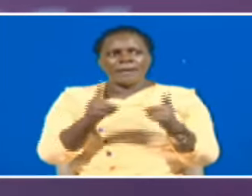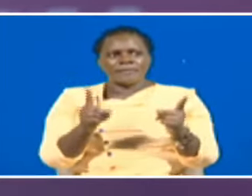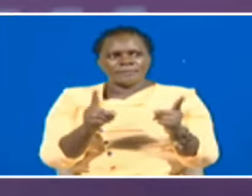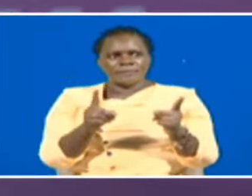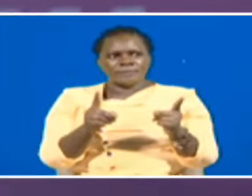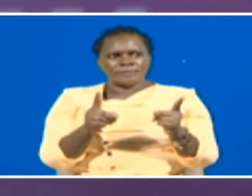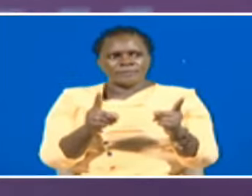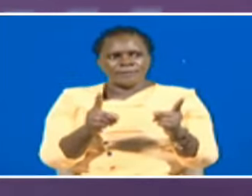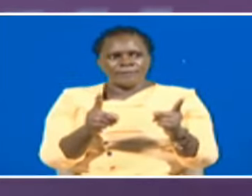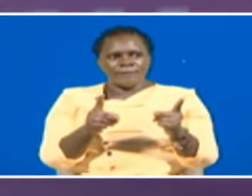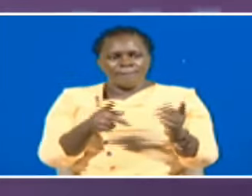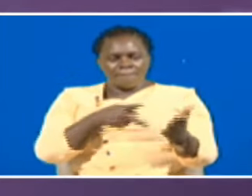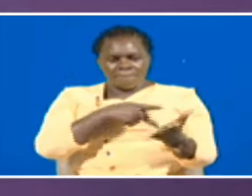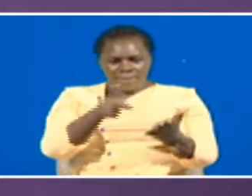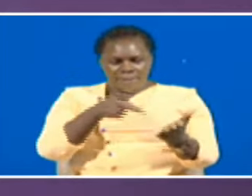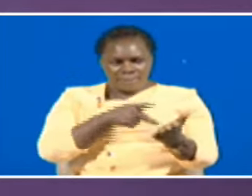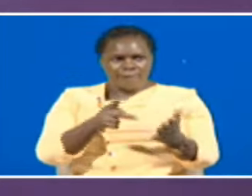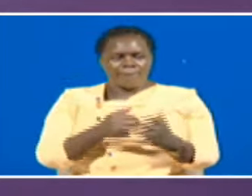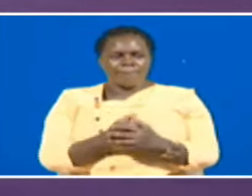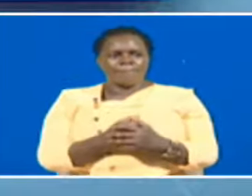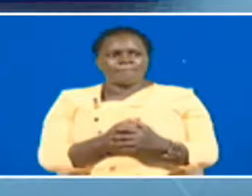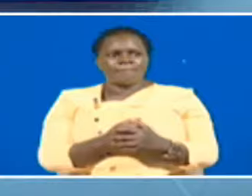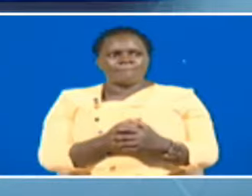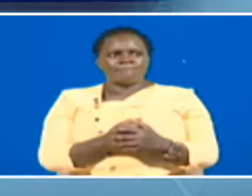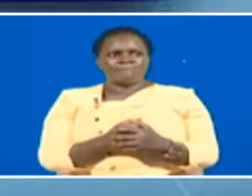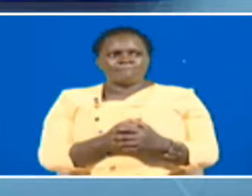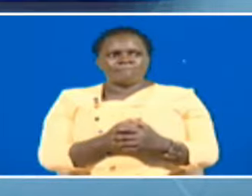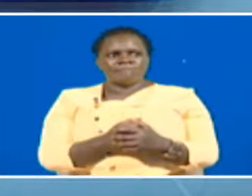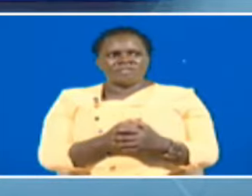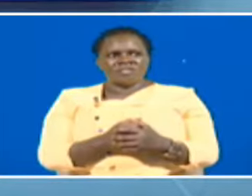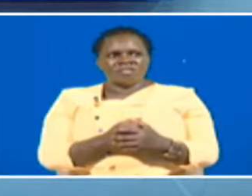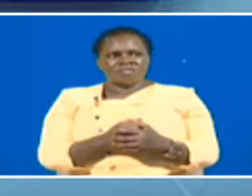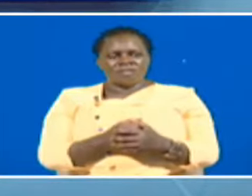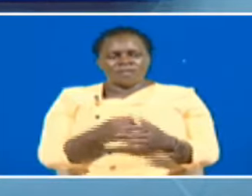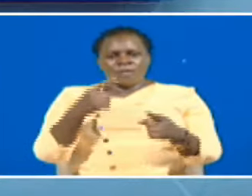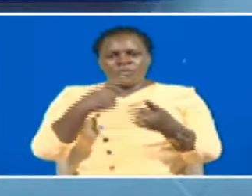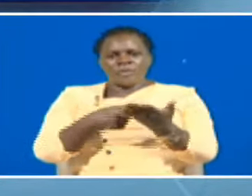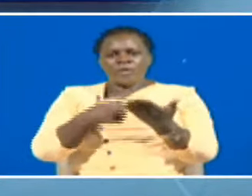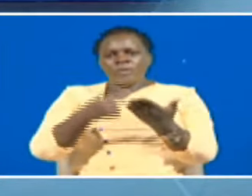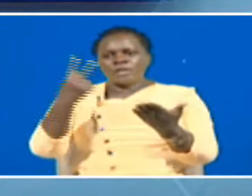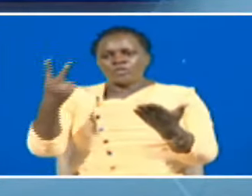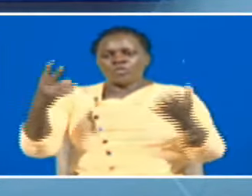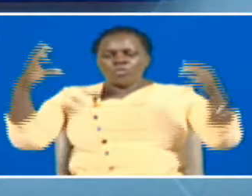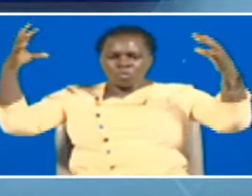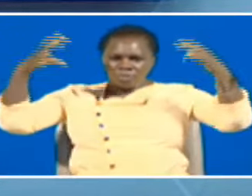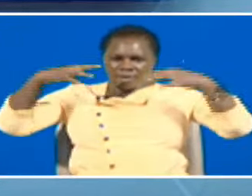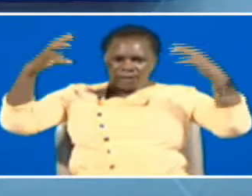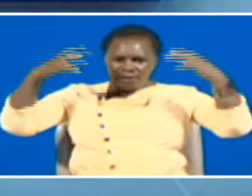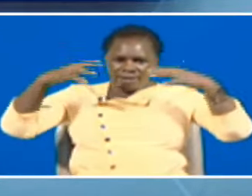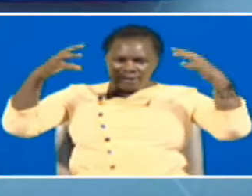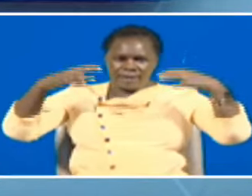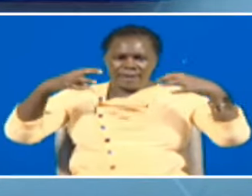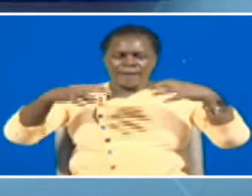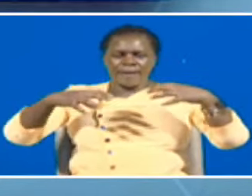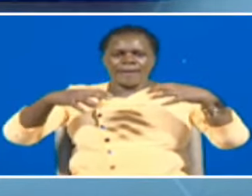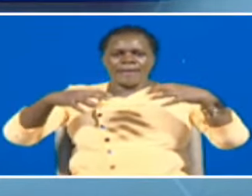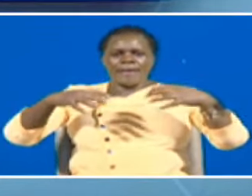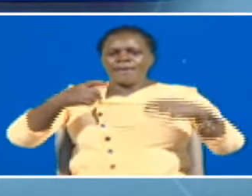for local contents now for the past two weeks heavy rains have relentlessly pounded the Nganza